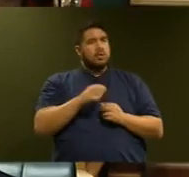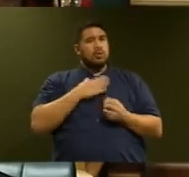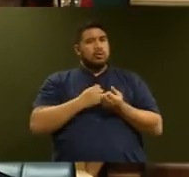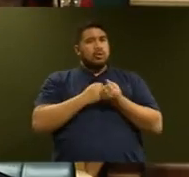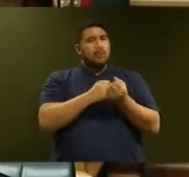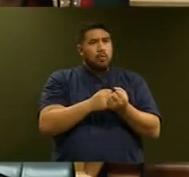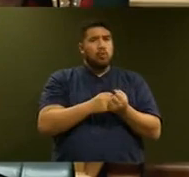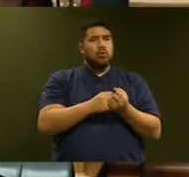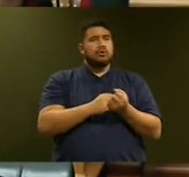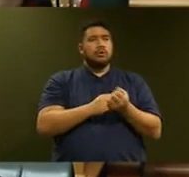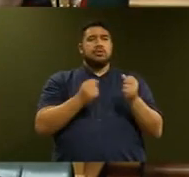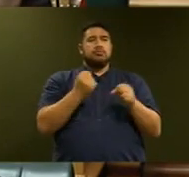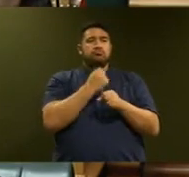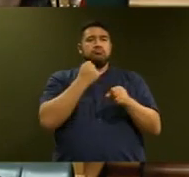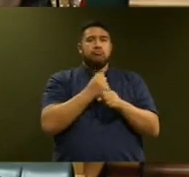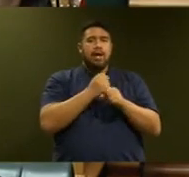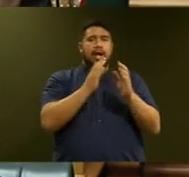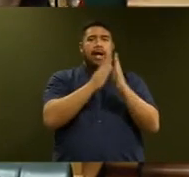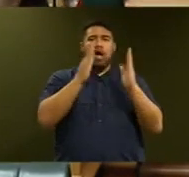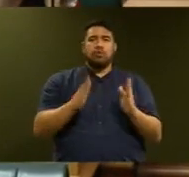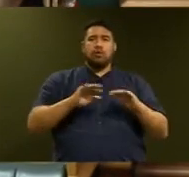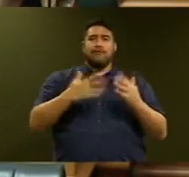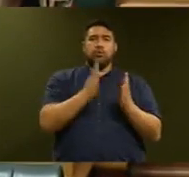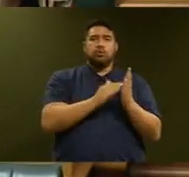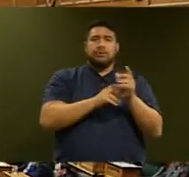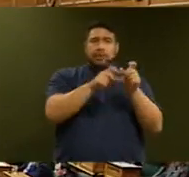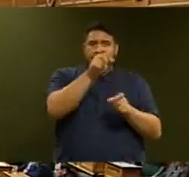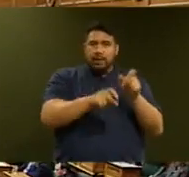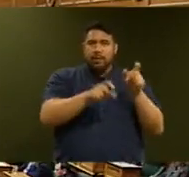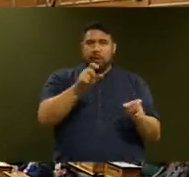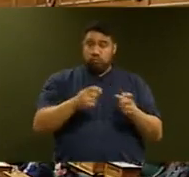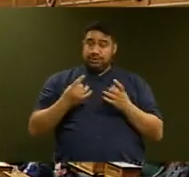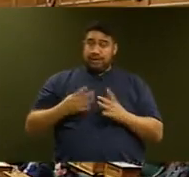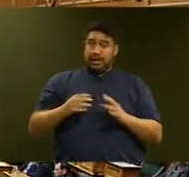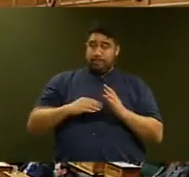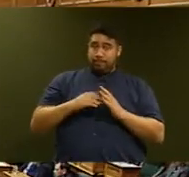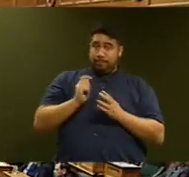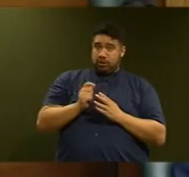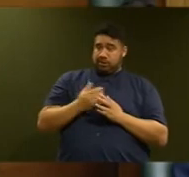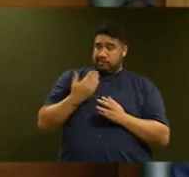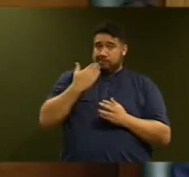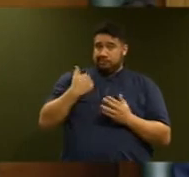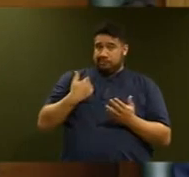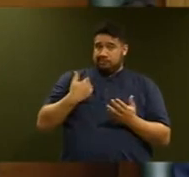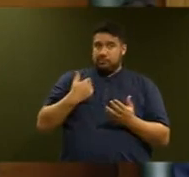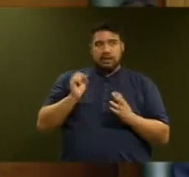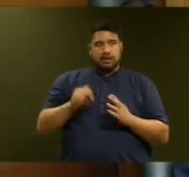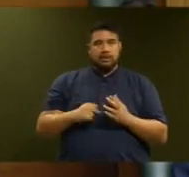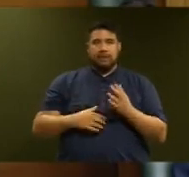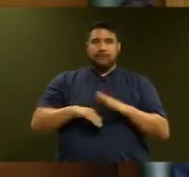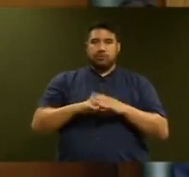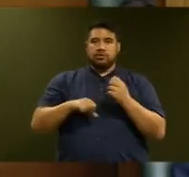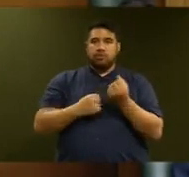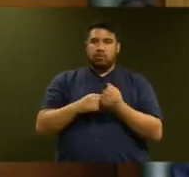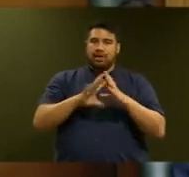our first homes under construction. And I stand by my statements. No. What assurances can he give new